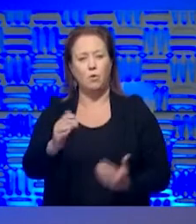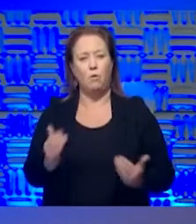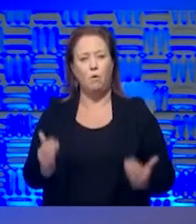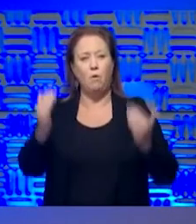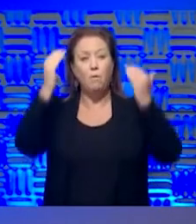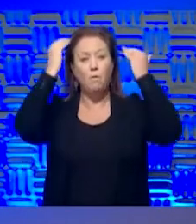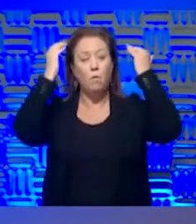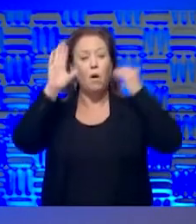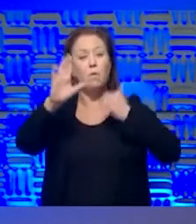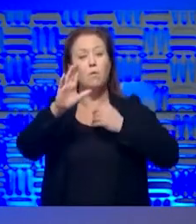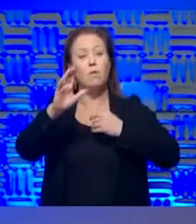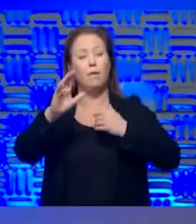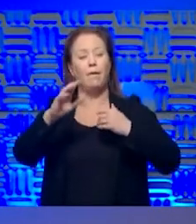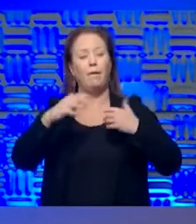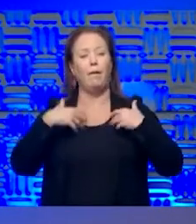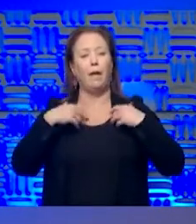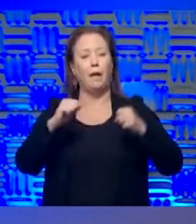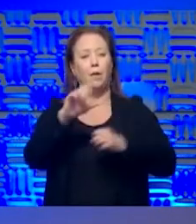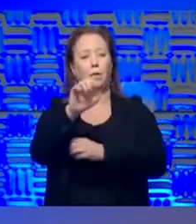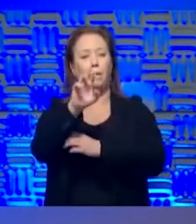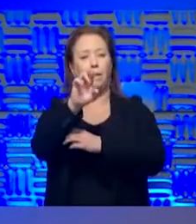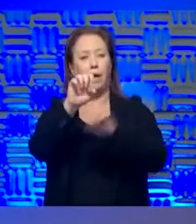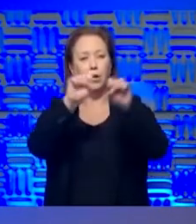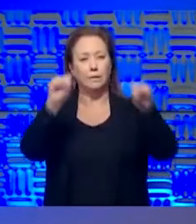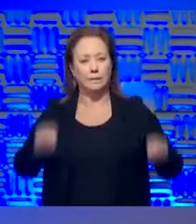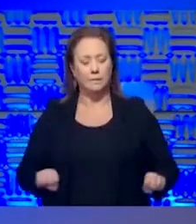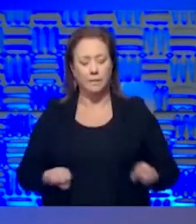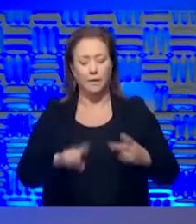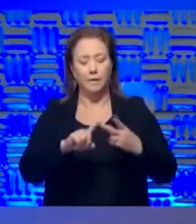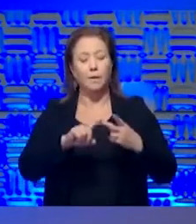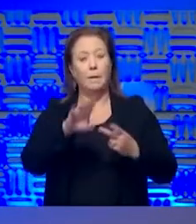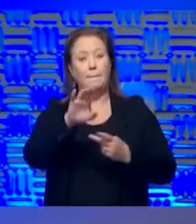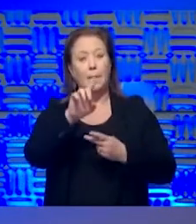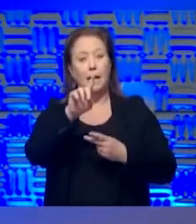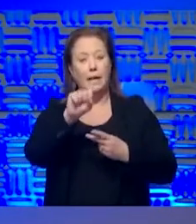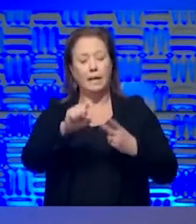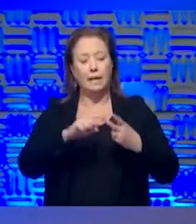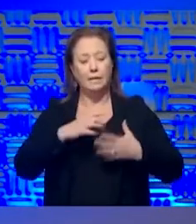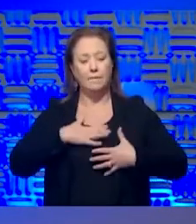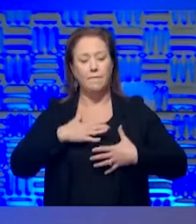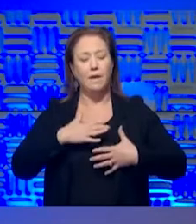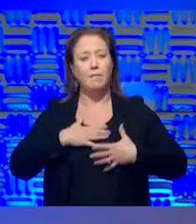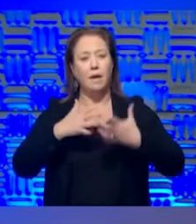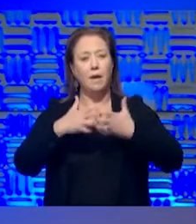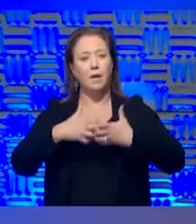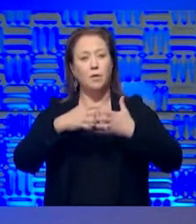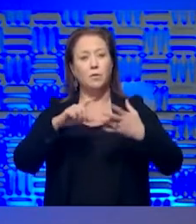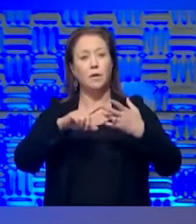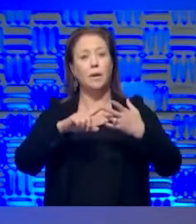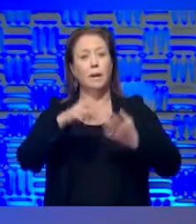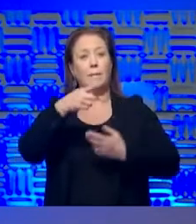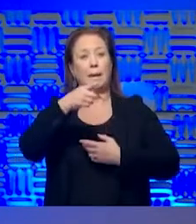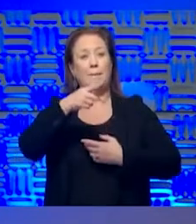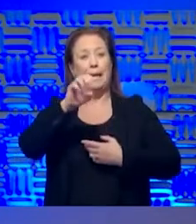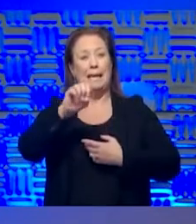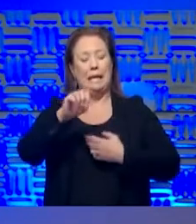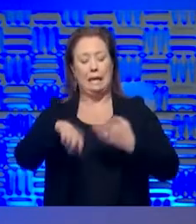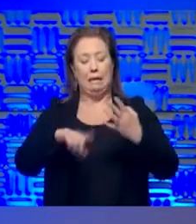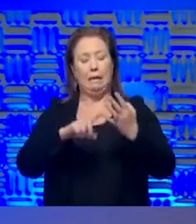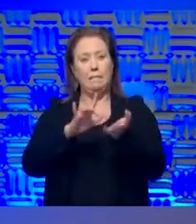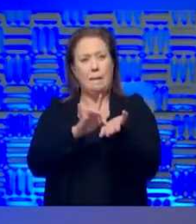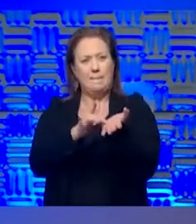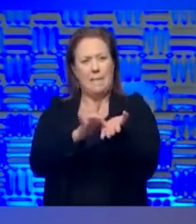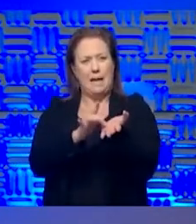your healthcare resources, overwhelming of your beds, your ventilators, your PPE, your drugs to keep the patients